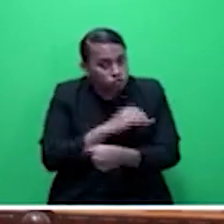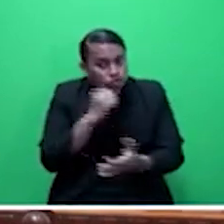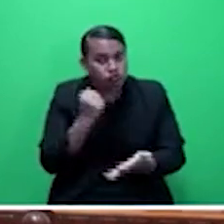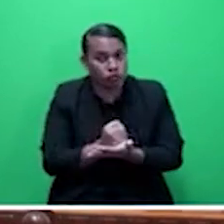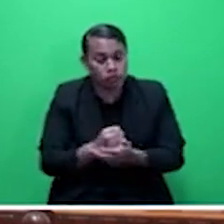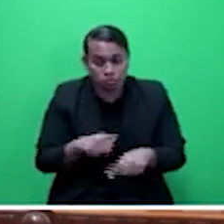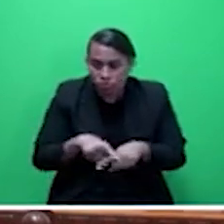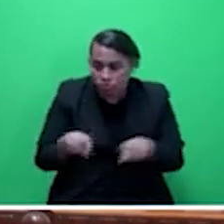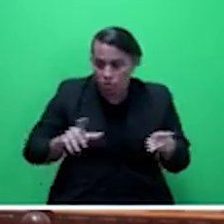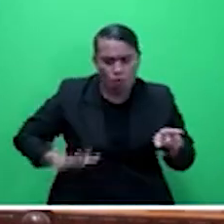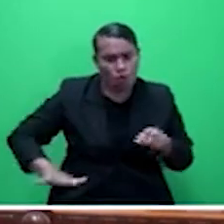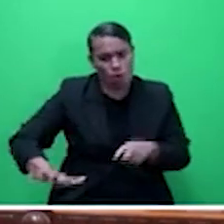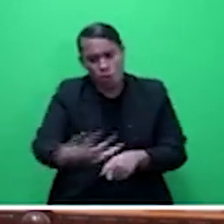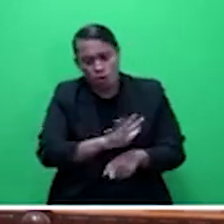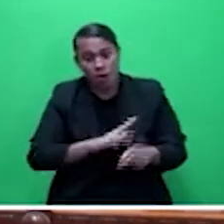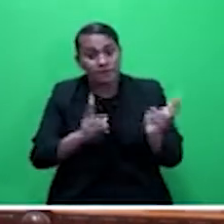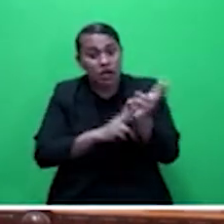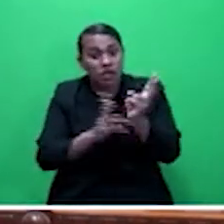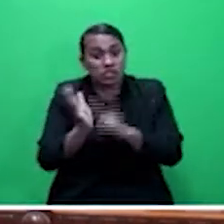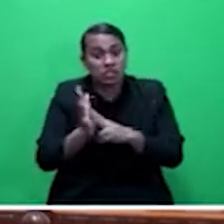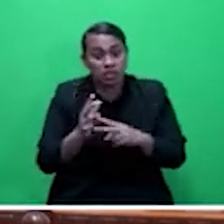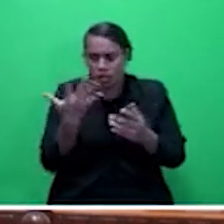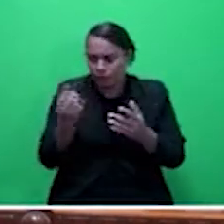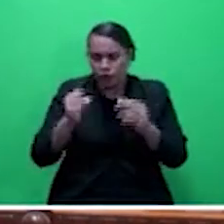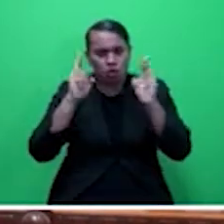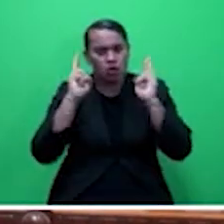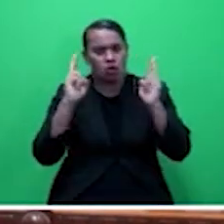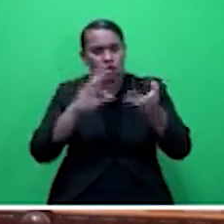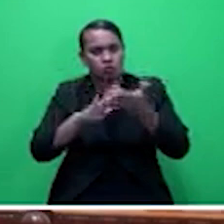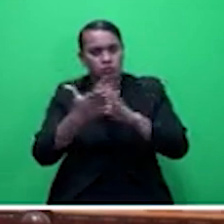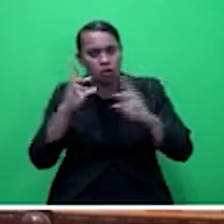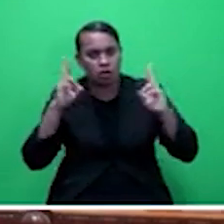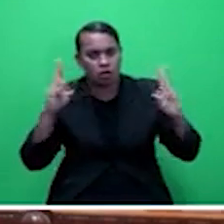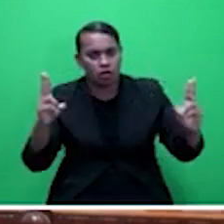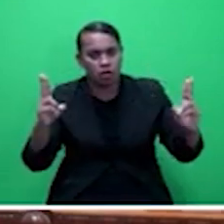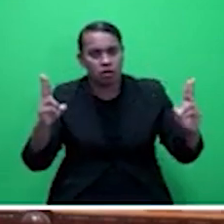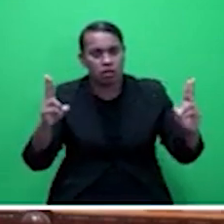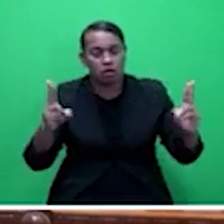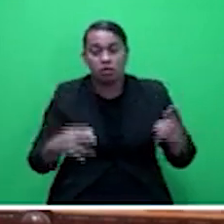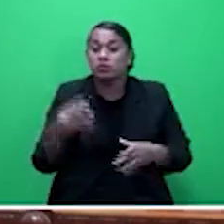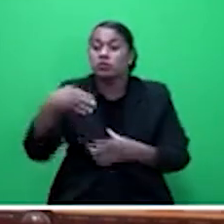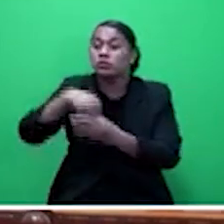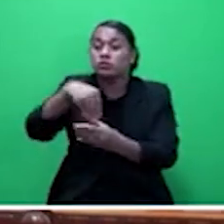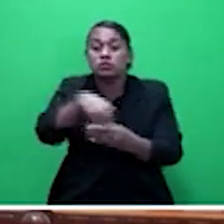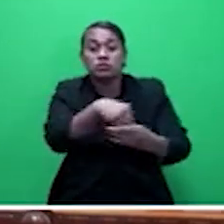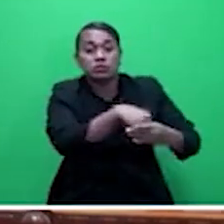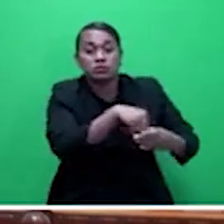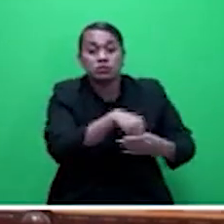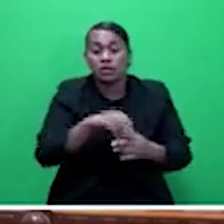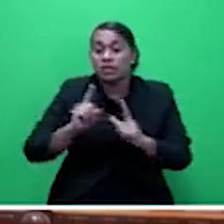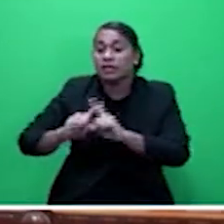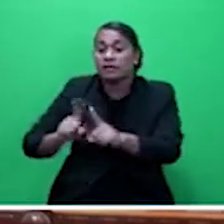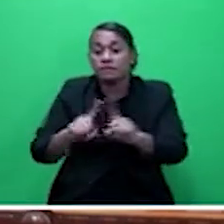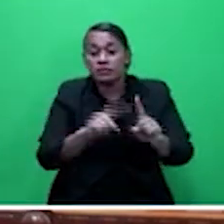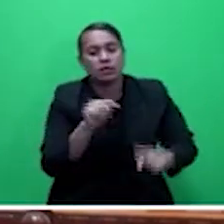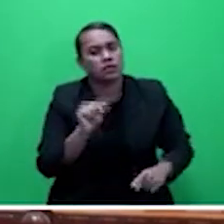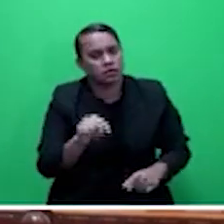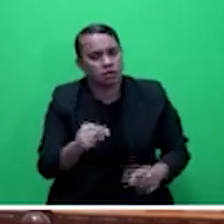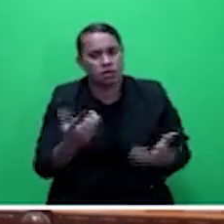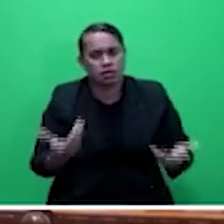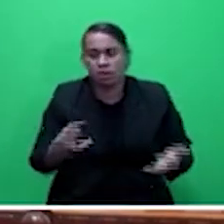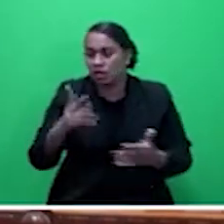has a community hall, or every settlement has a community hall worthy of being a seltzer during times of emergency.